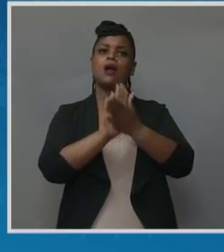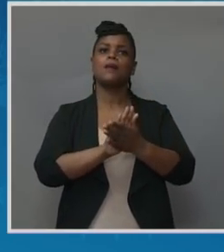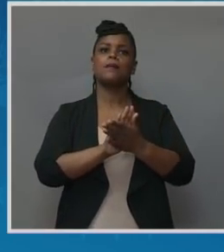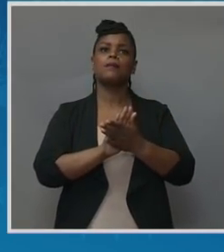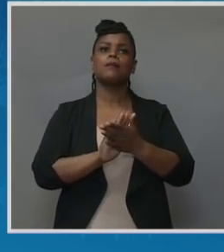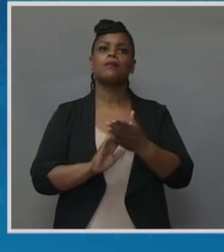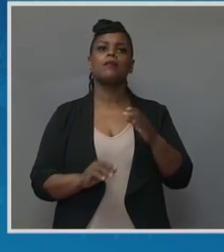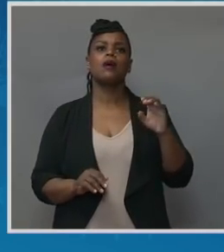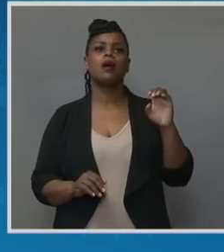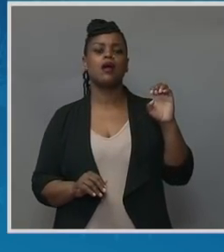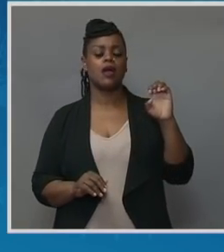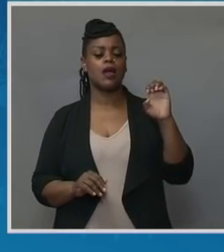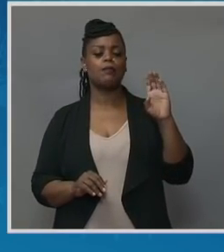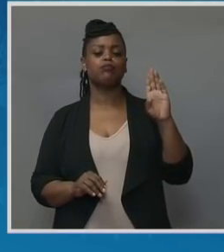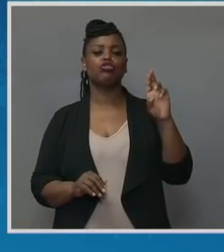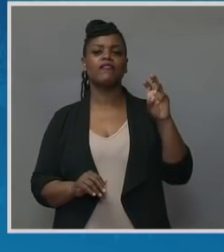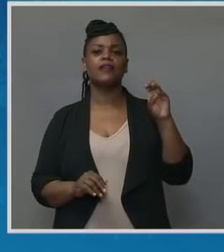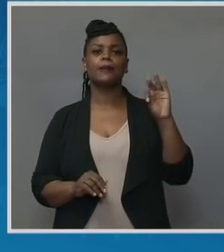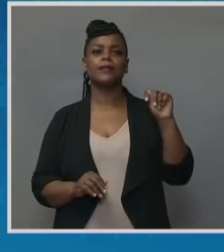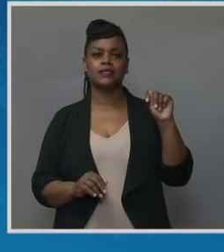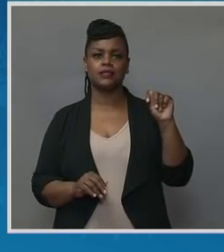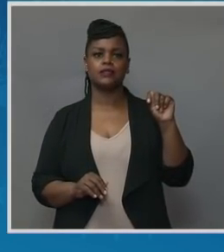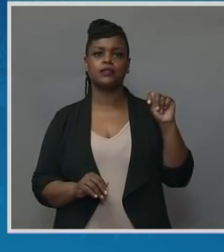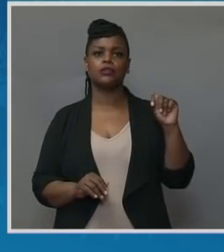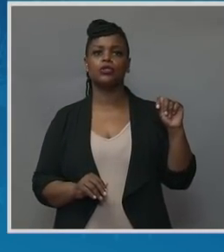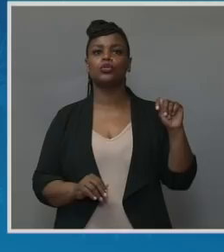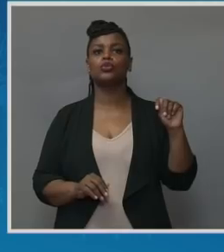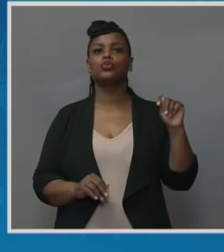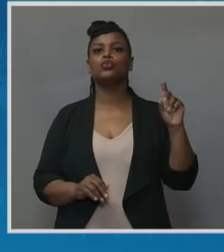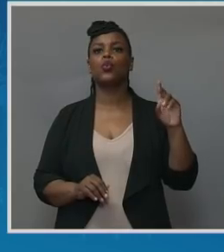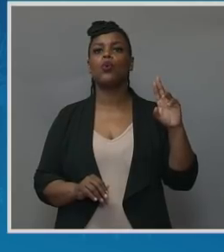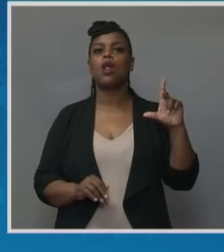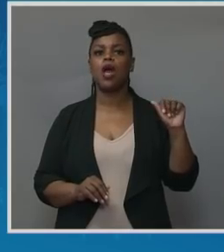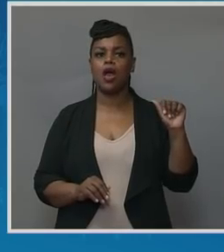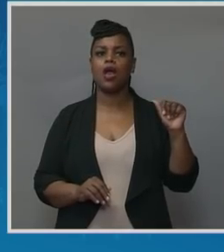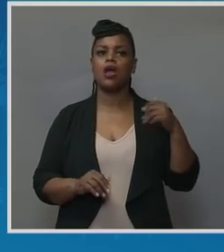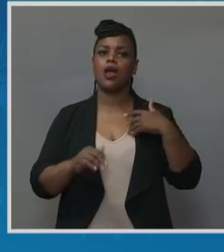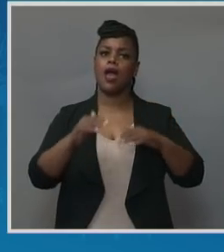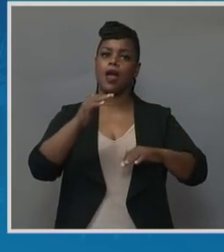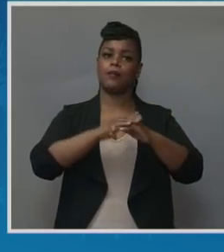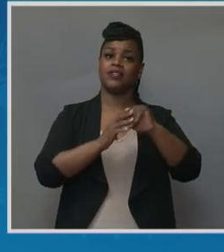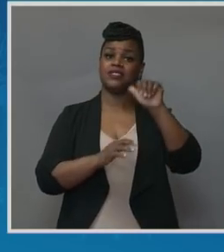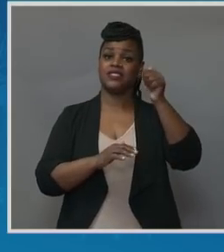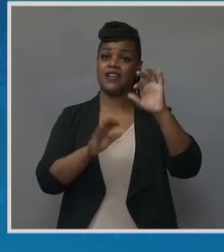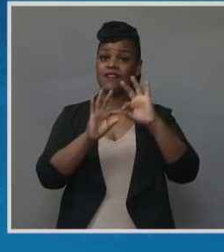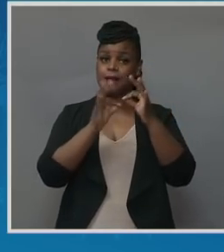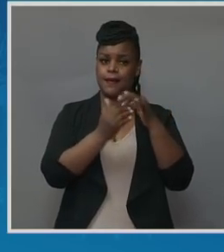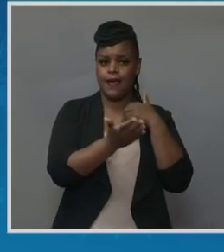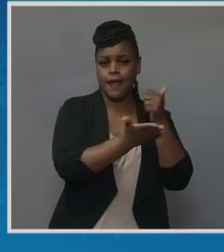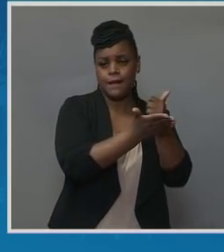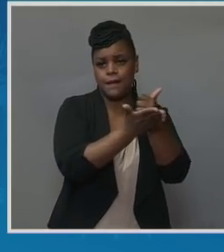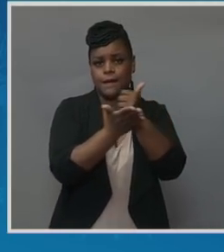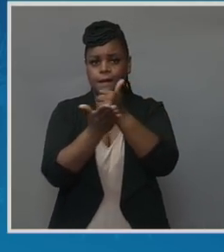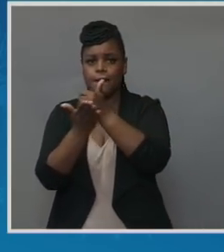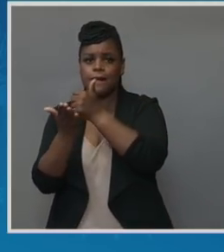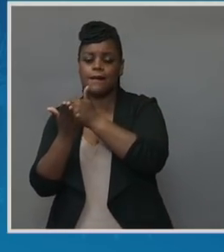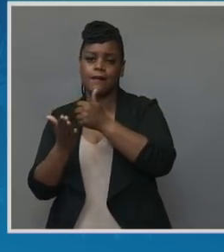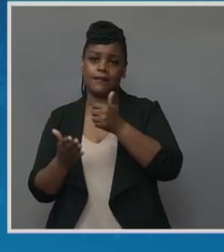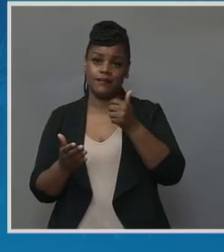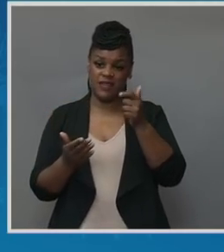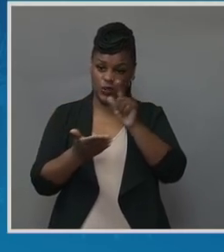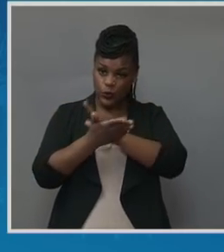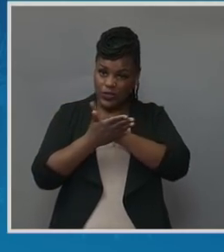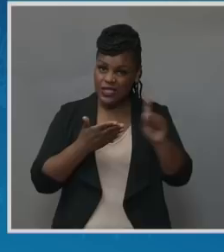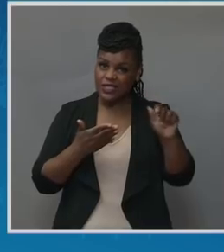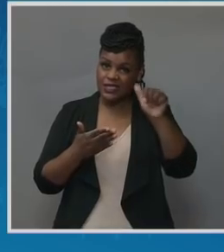to support up to 10 families a week. We help up to 10 families a week bury their children. That number